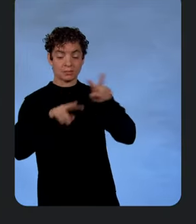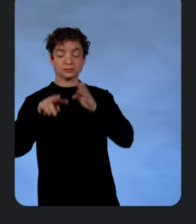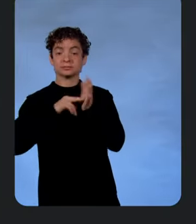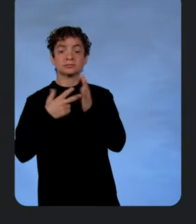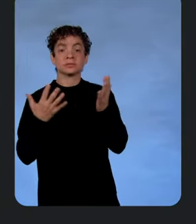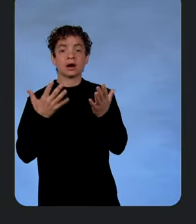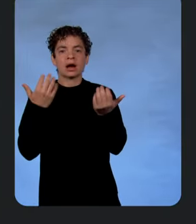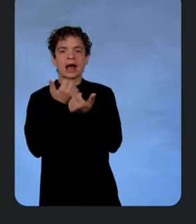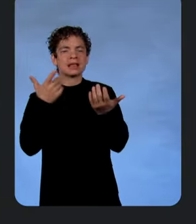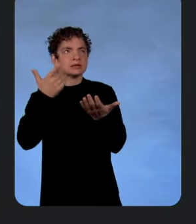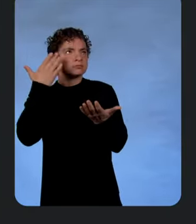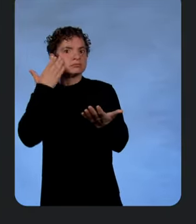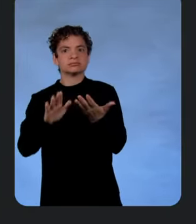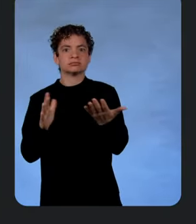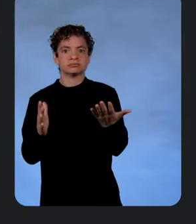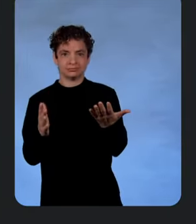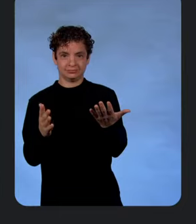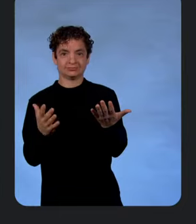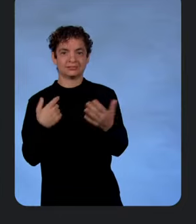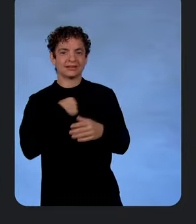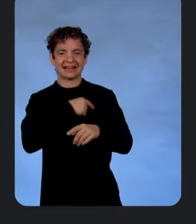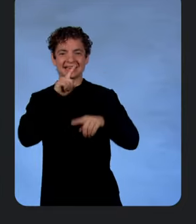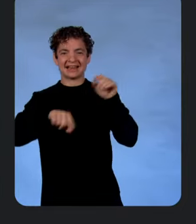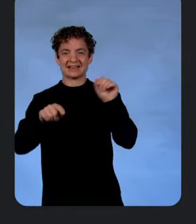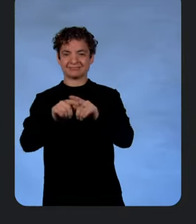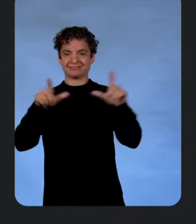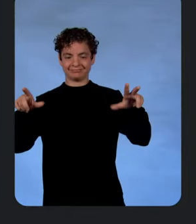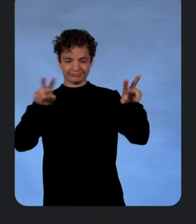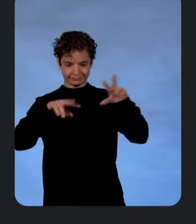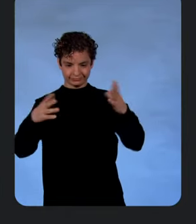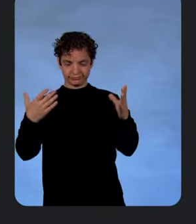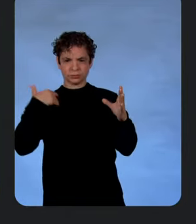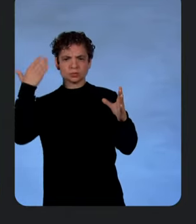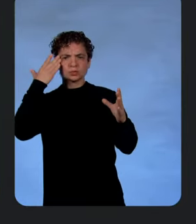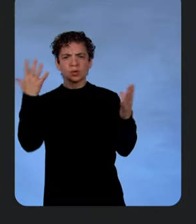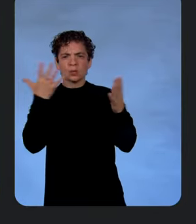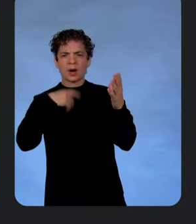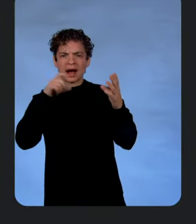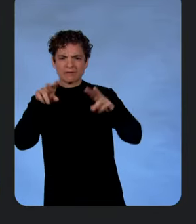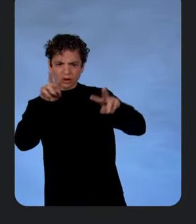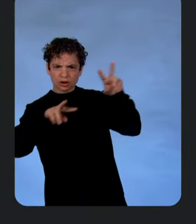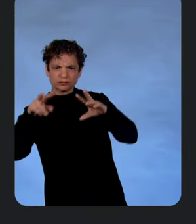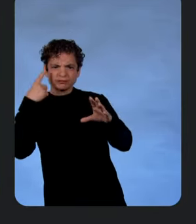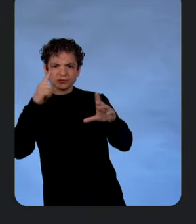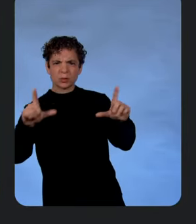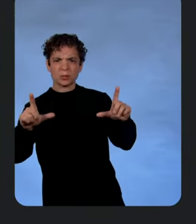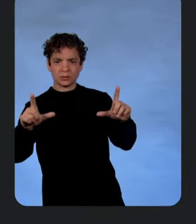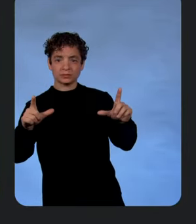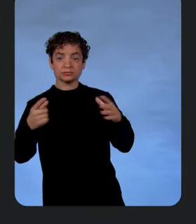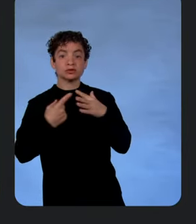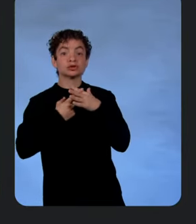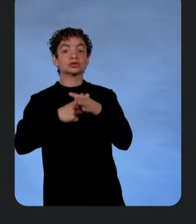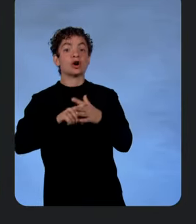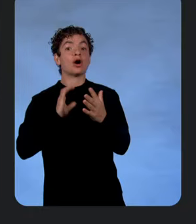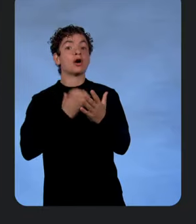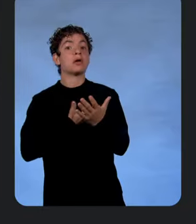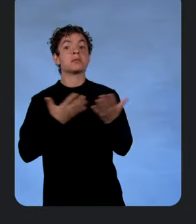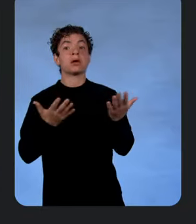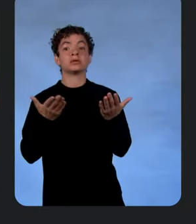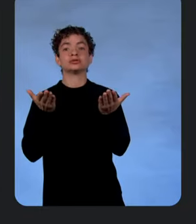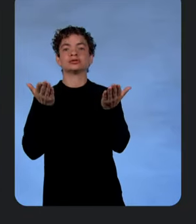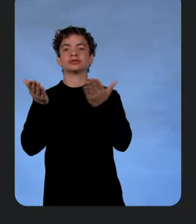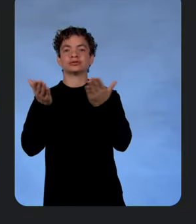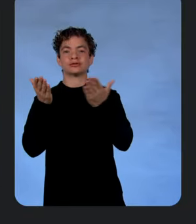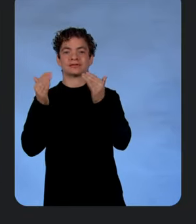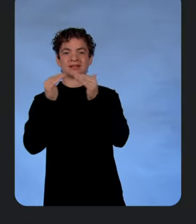unknowns. So we can't just jump to a log file because we don't know what we're searching for or looking for yet. So instead, we start with service